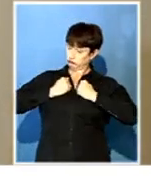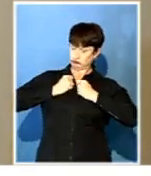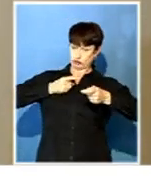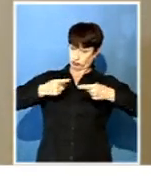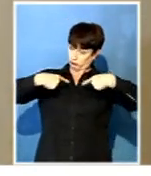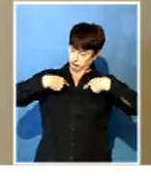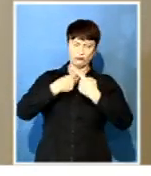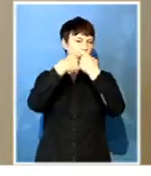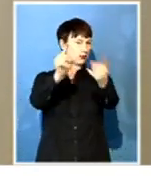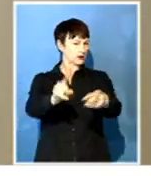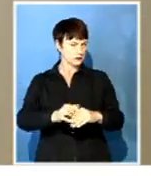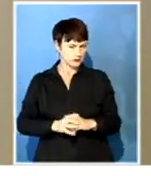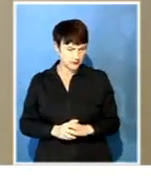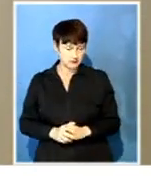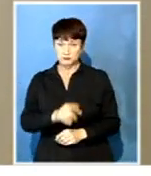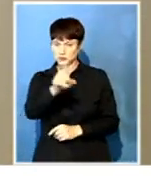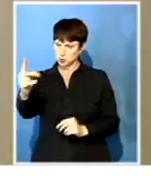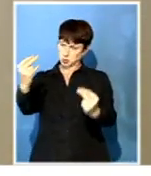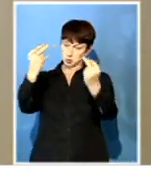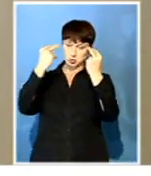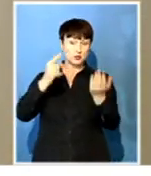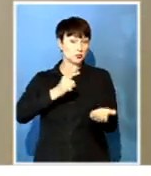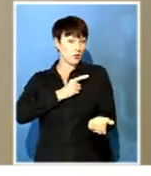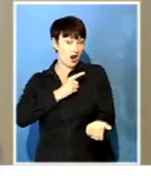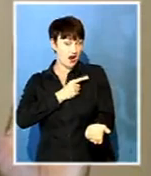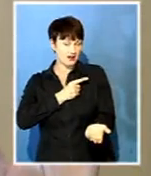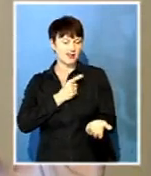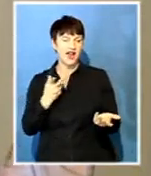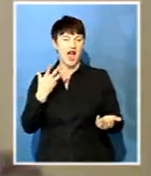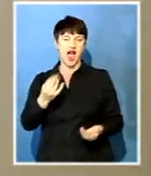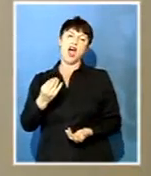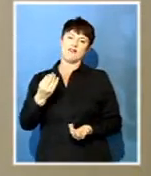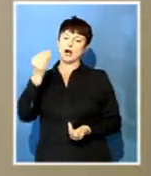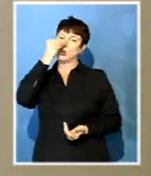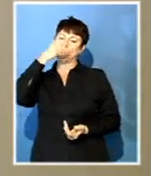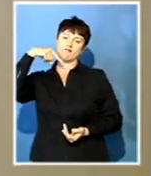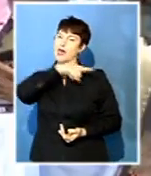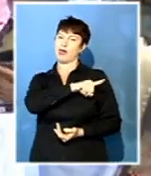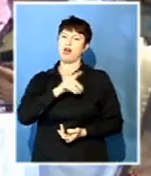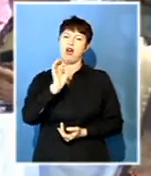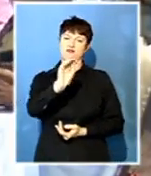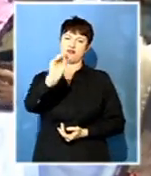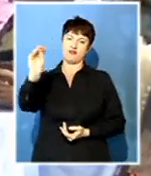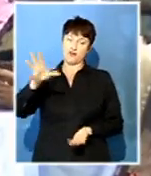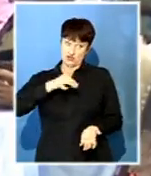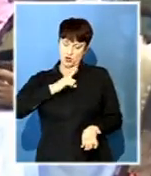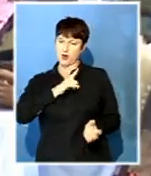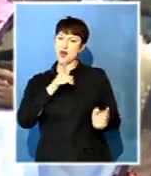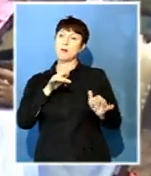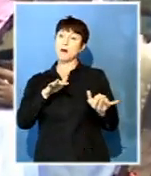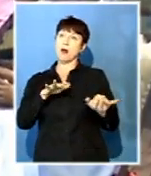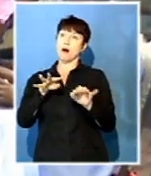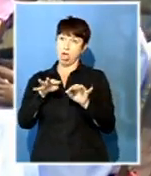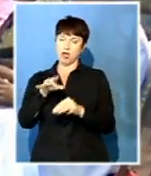perceptions are as a result of the fake news that is feeding our country. I think